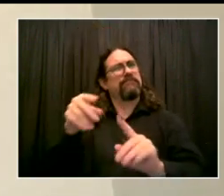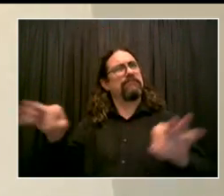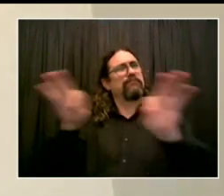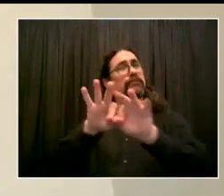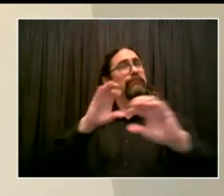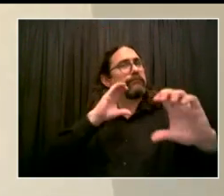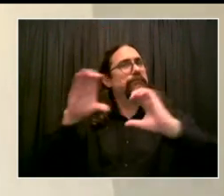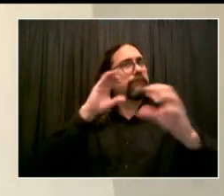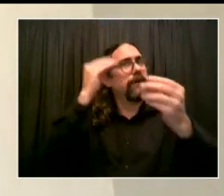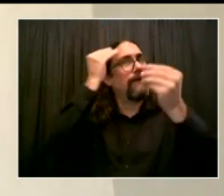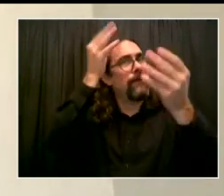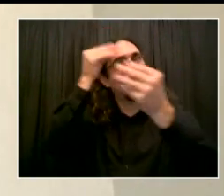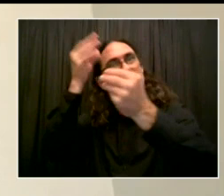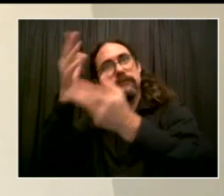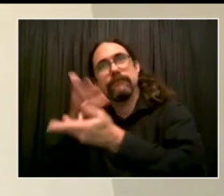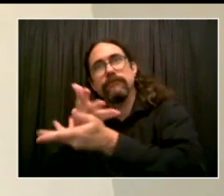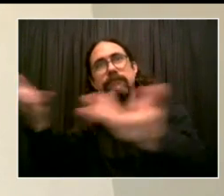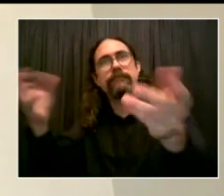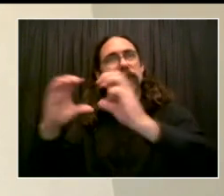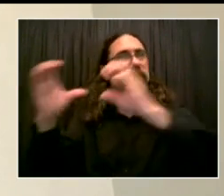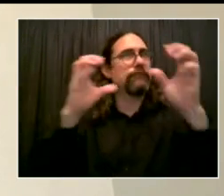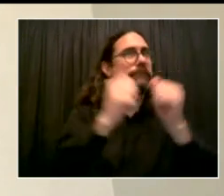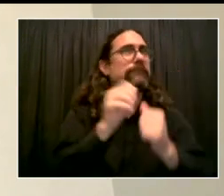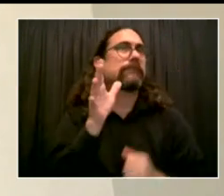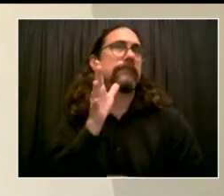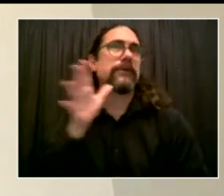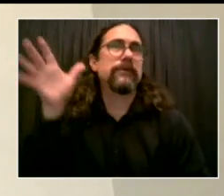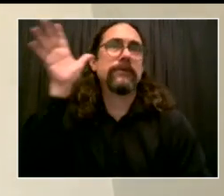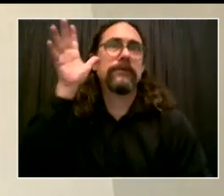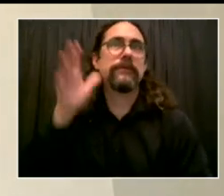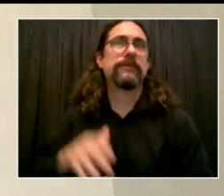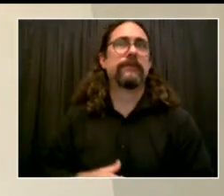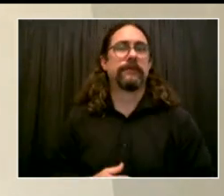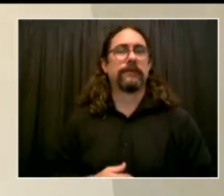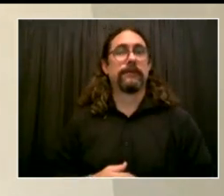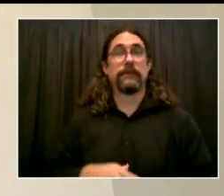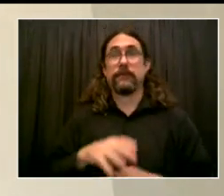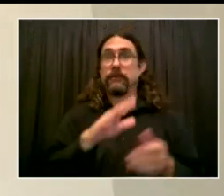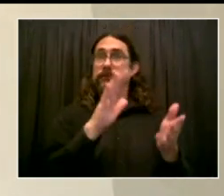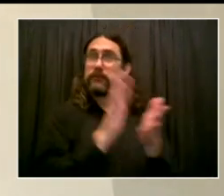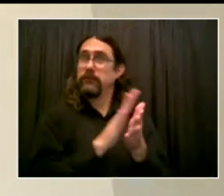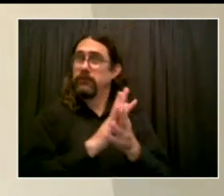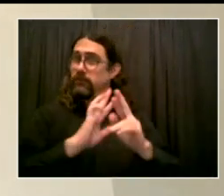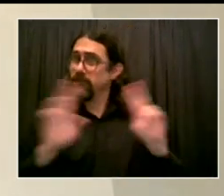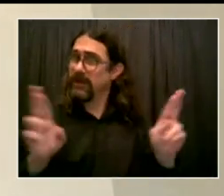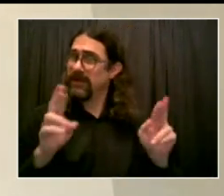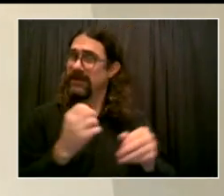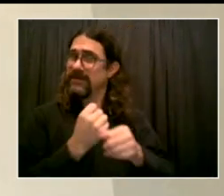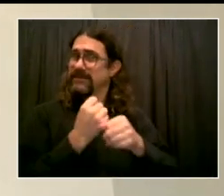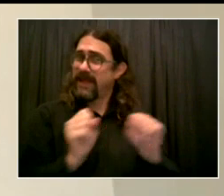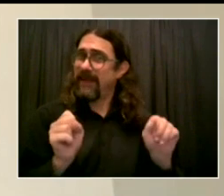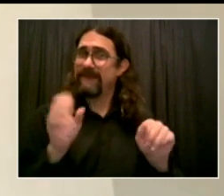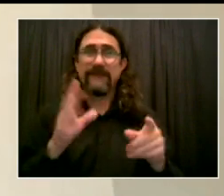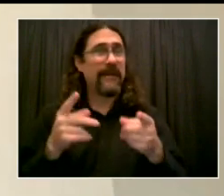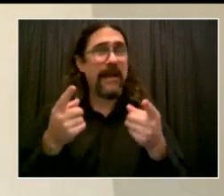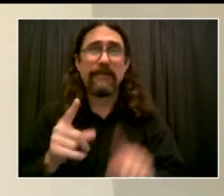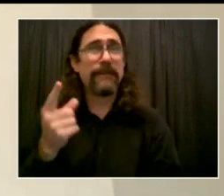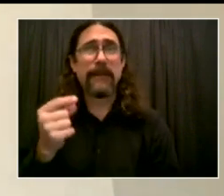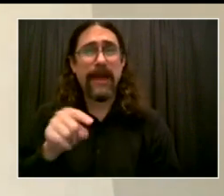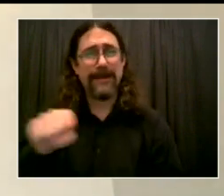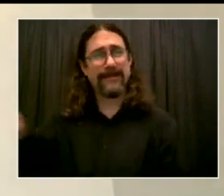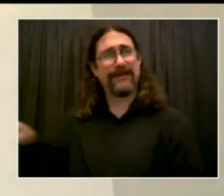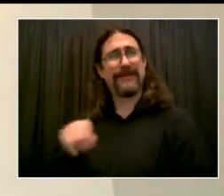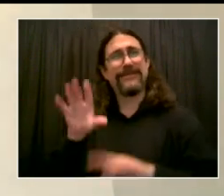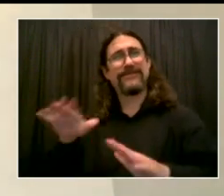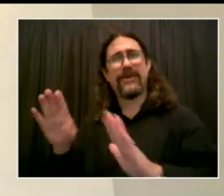treasured gems. And in order for them to be safe, participating fully in their education must be a priority. I